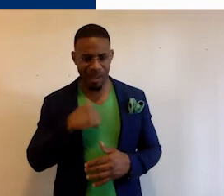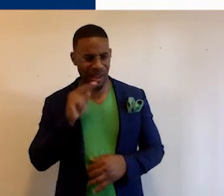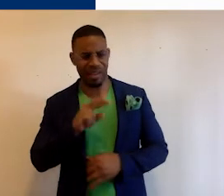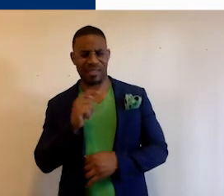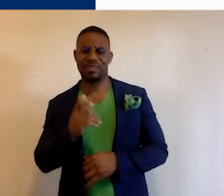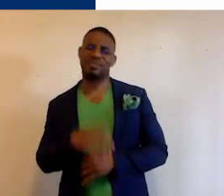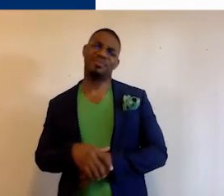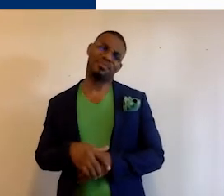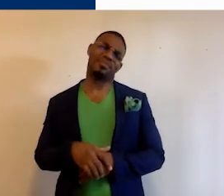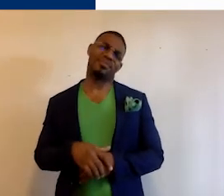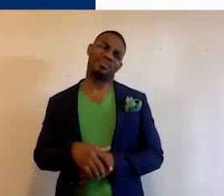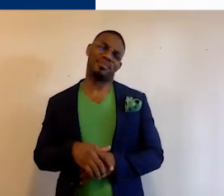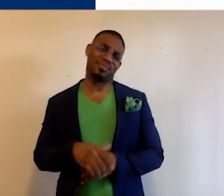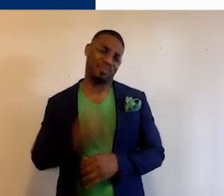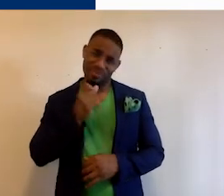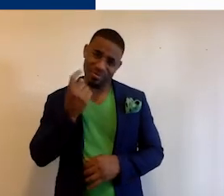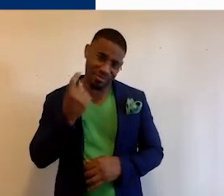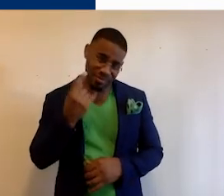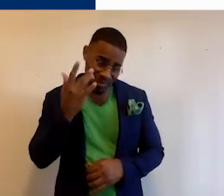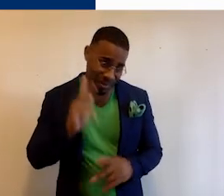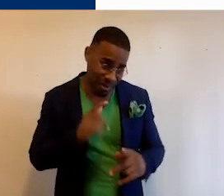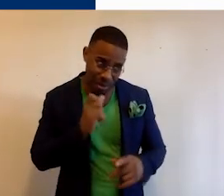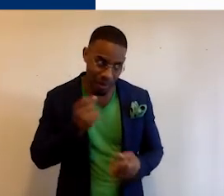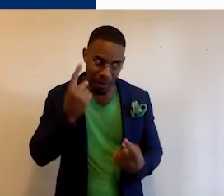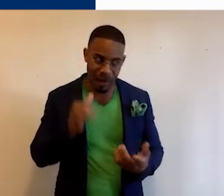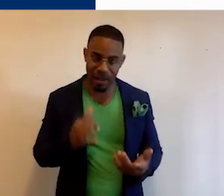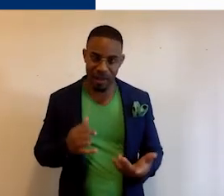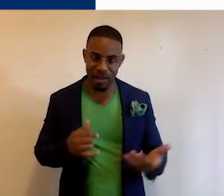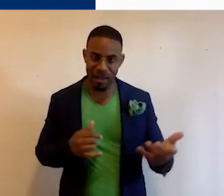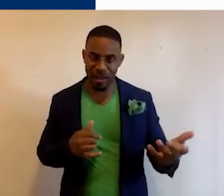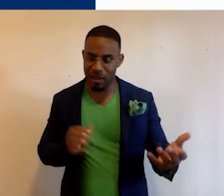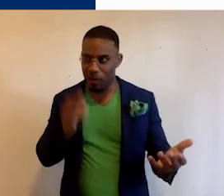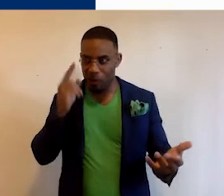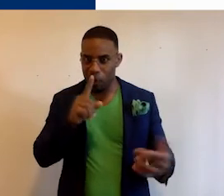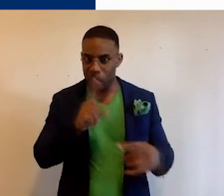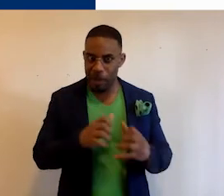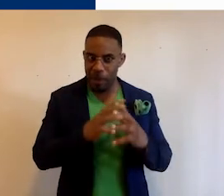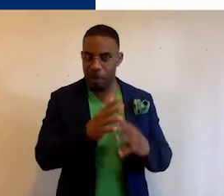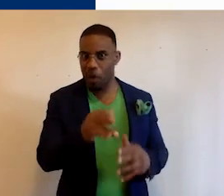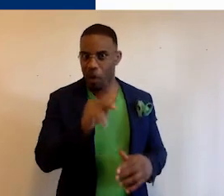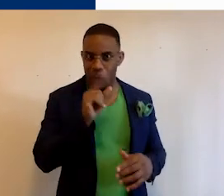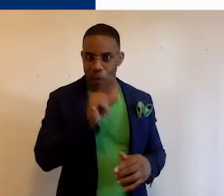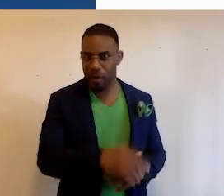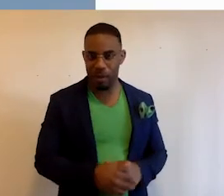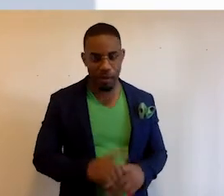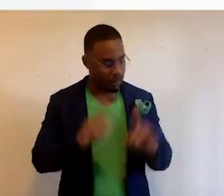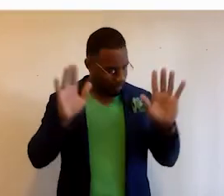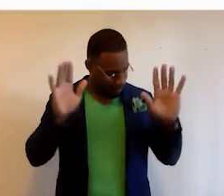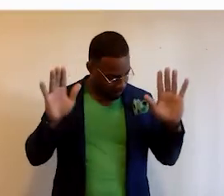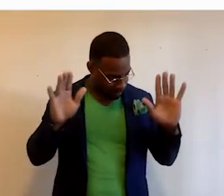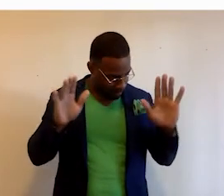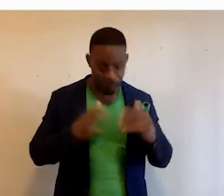at it a little sideways because I don't understand why people don't realize there's no reason you can't build your own Twitter. But anyway,